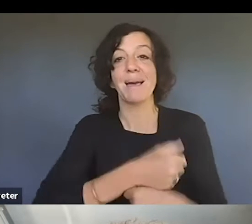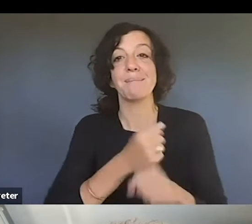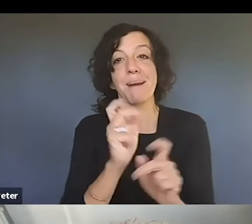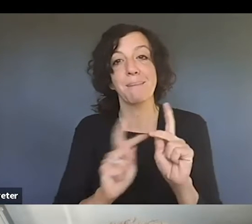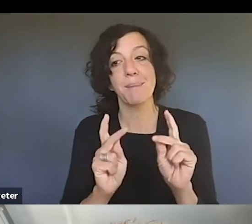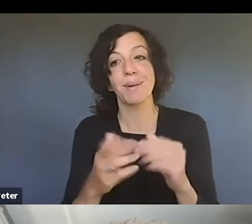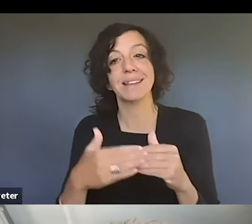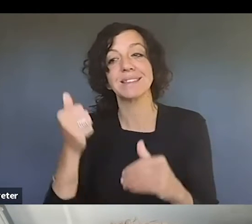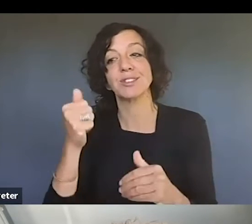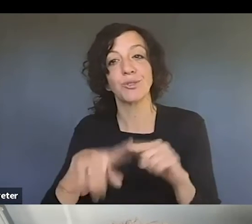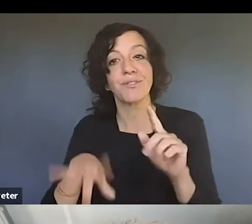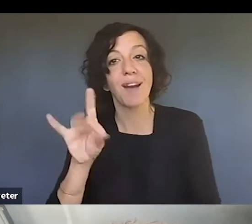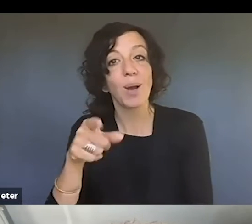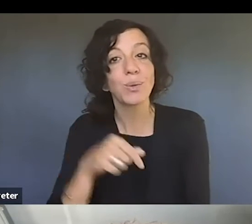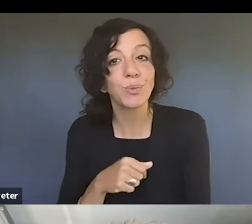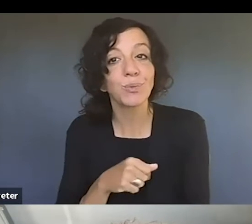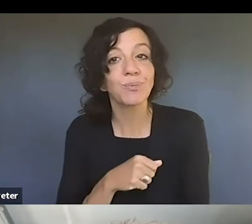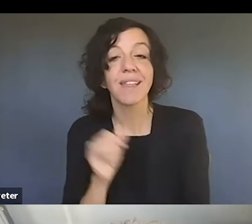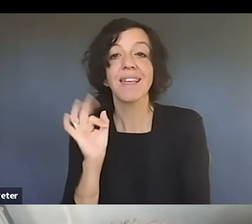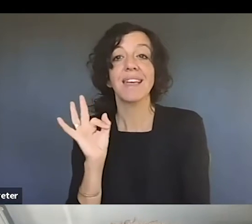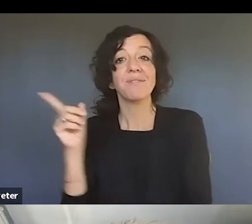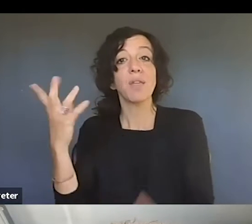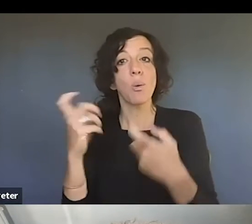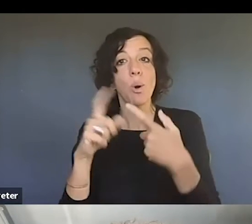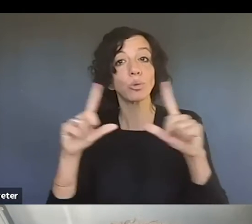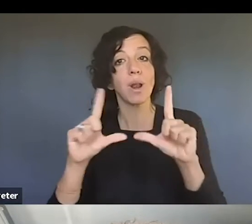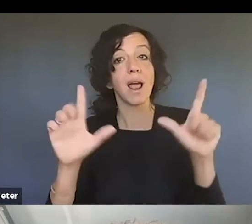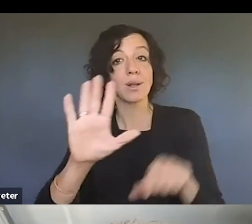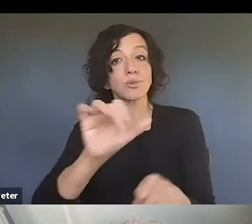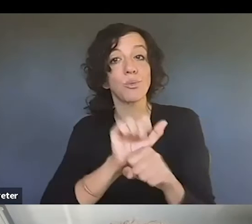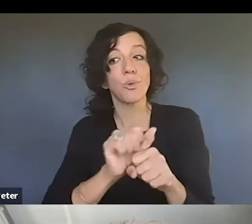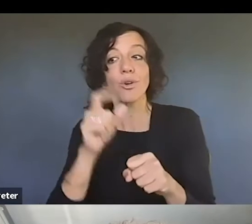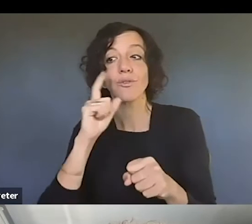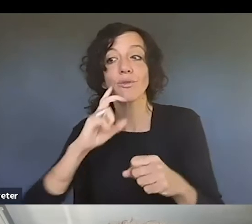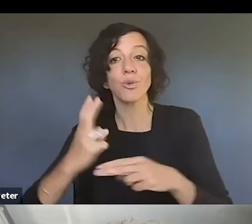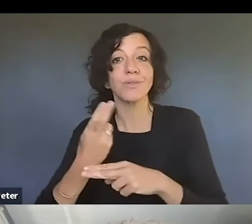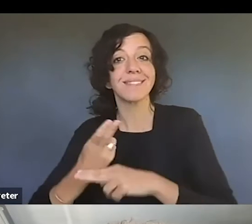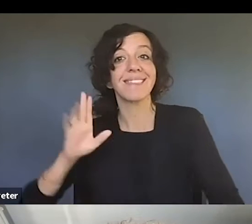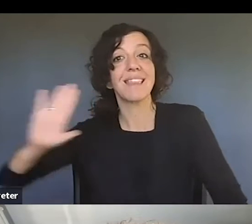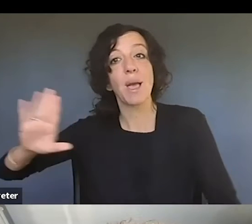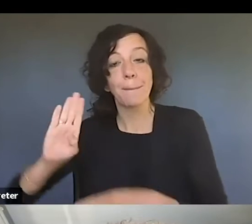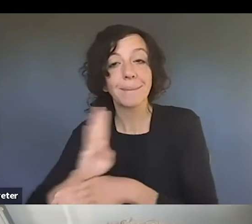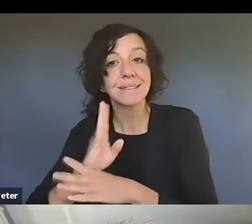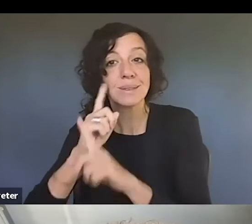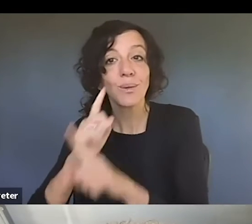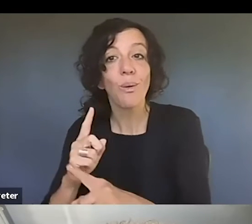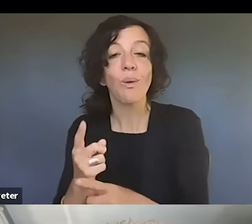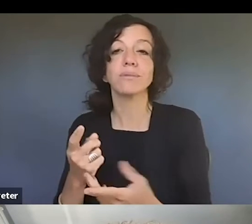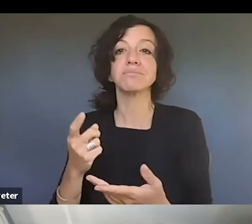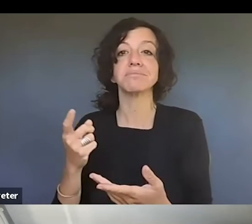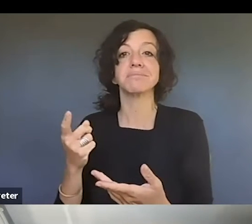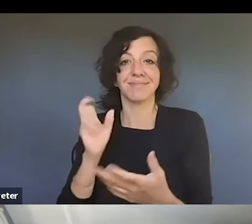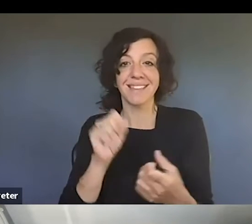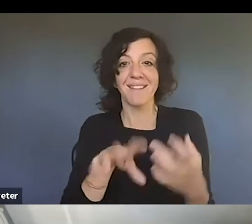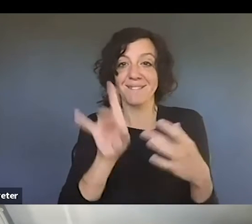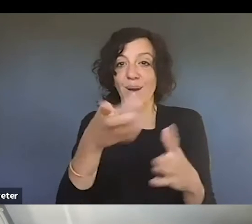to license your work for use in their commercial ventures. Um, so it's, it's